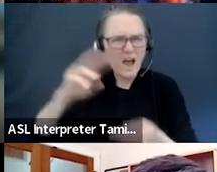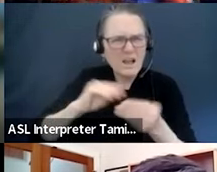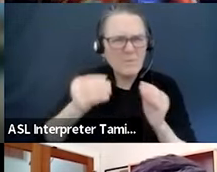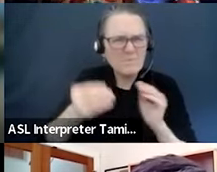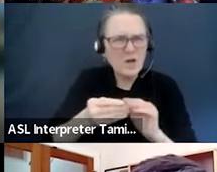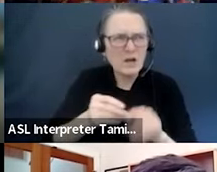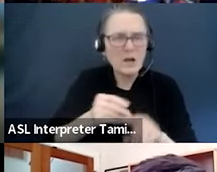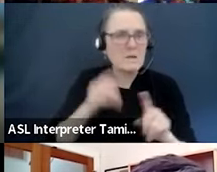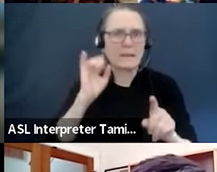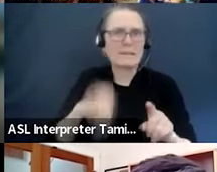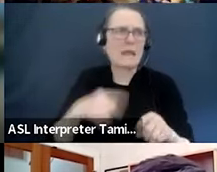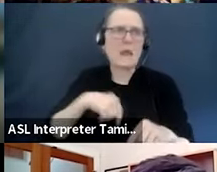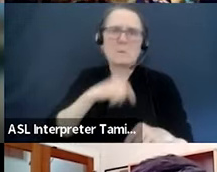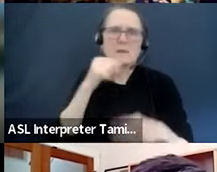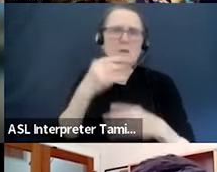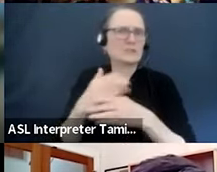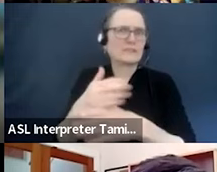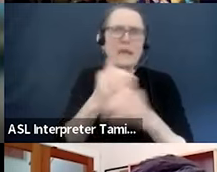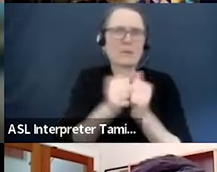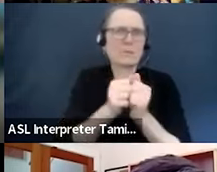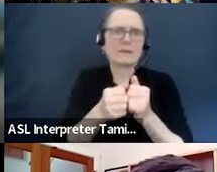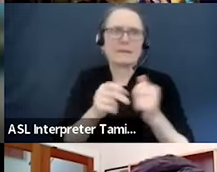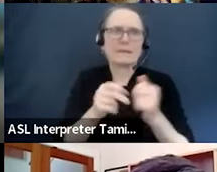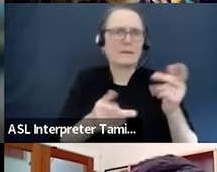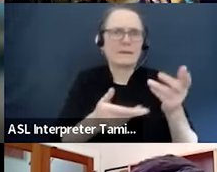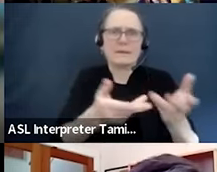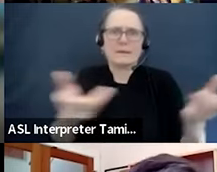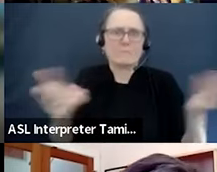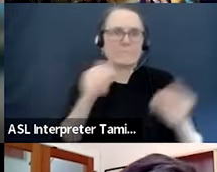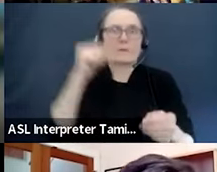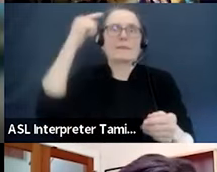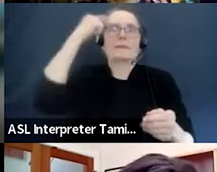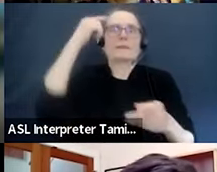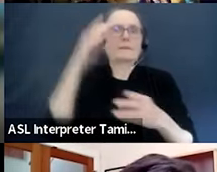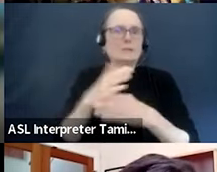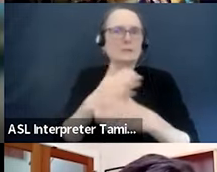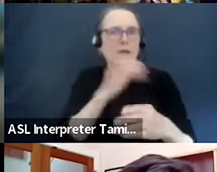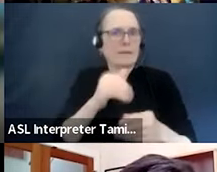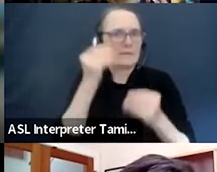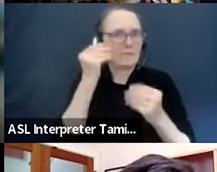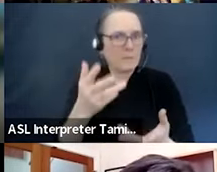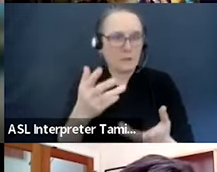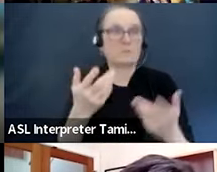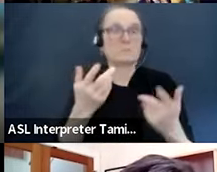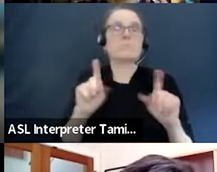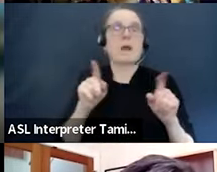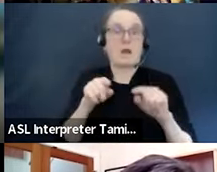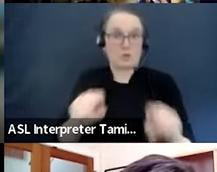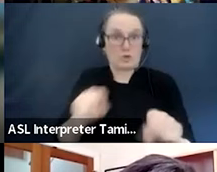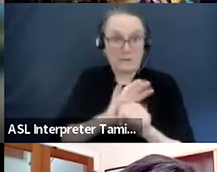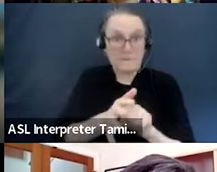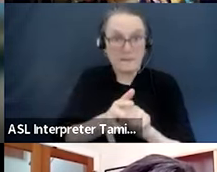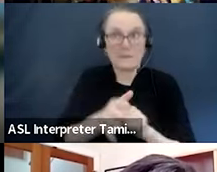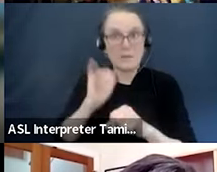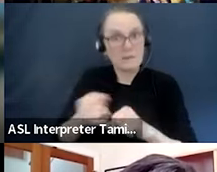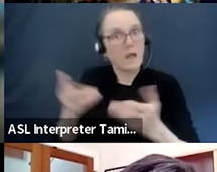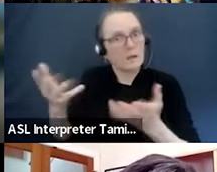don't walk away from the relationships that we built during the pandemic. Ah, so good. I could not agree more.